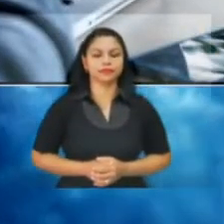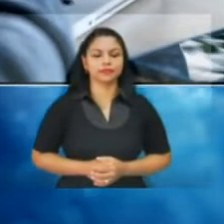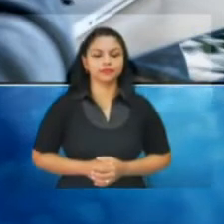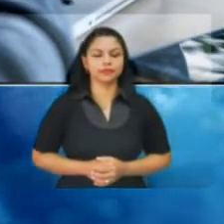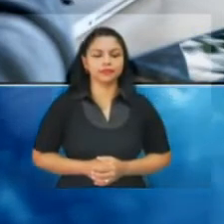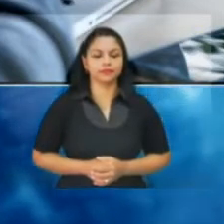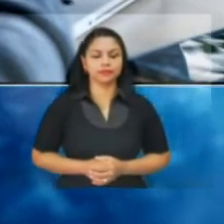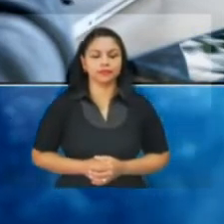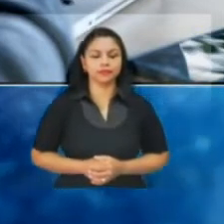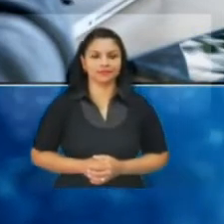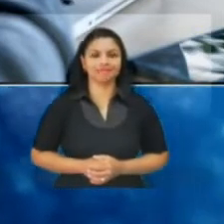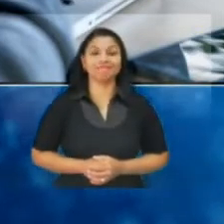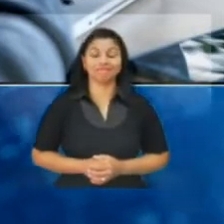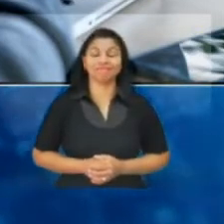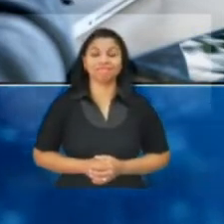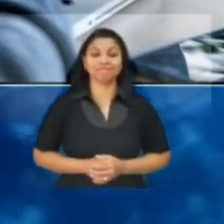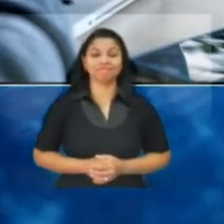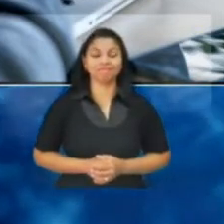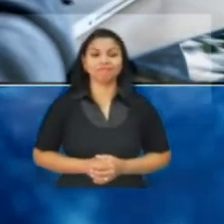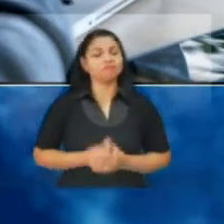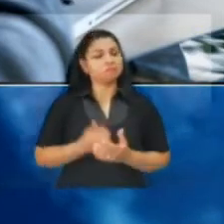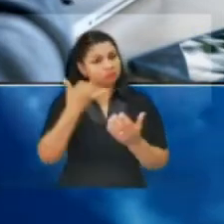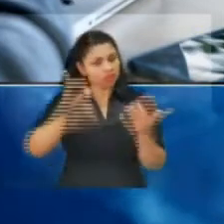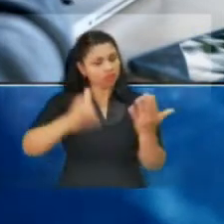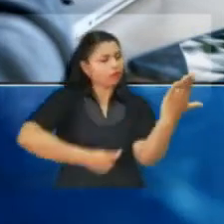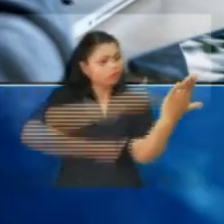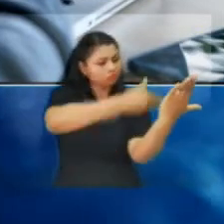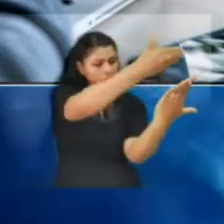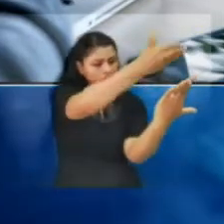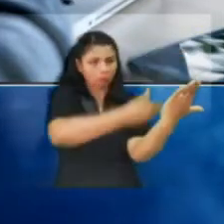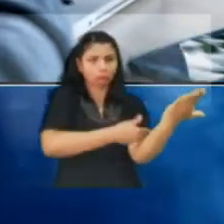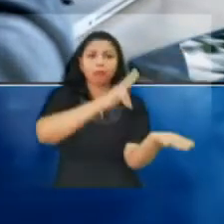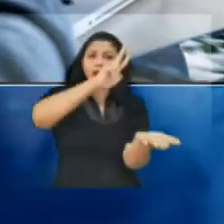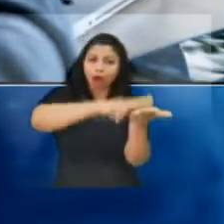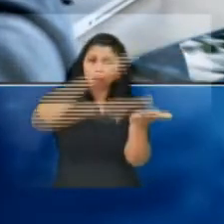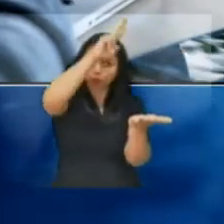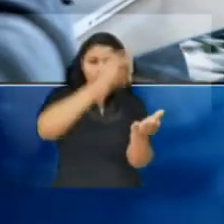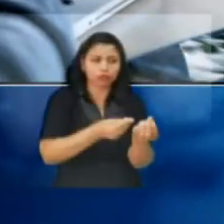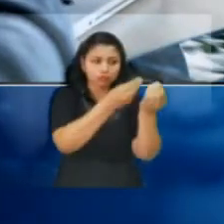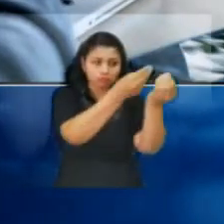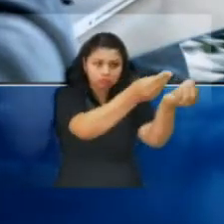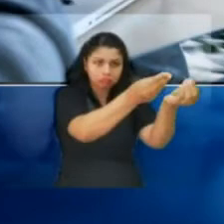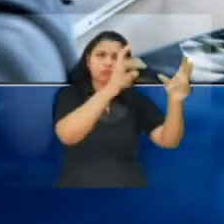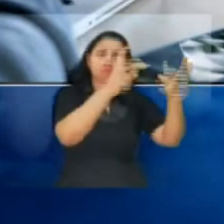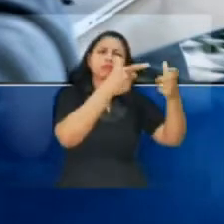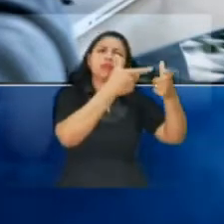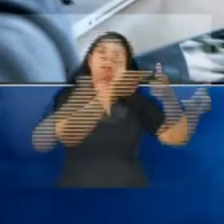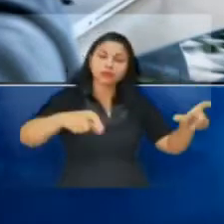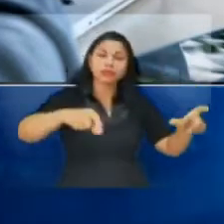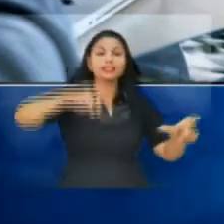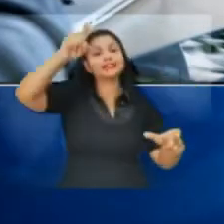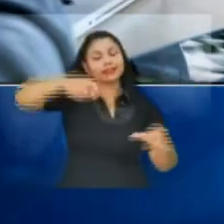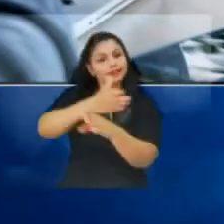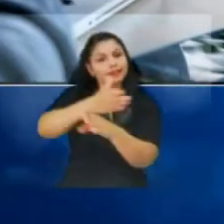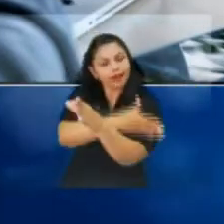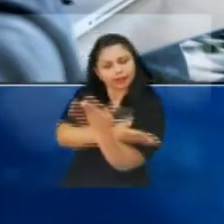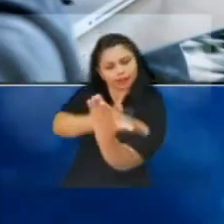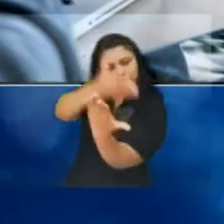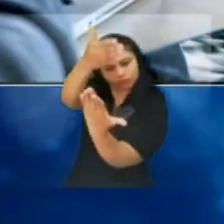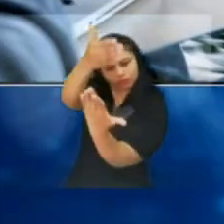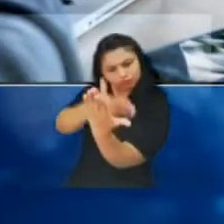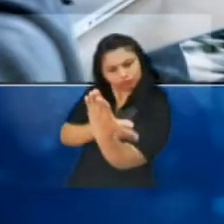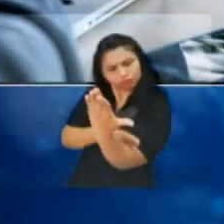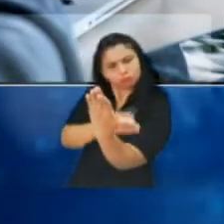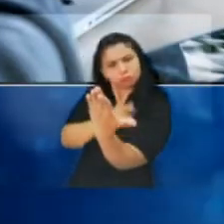As a matter of fact, if they consider the licenses for the use of the spectrum, you have to take additional measures in order